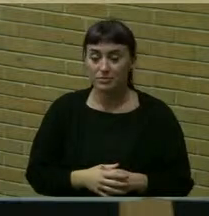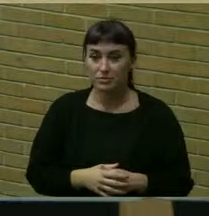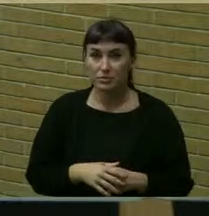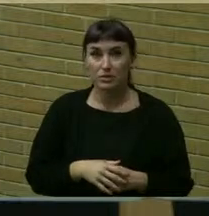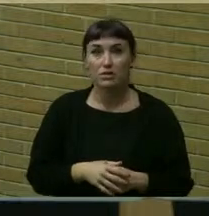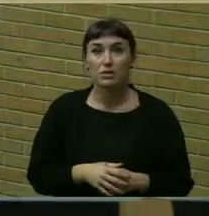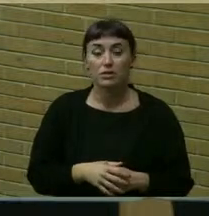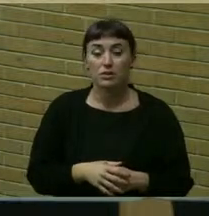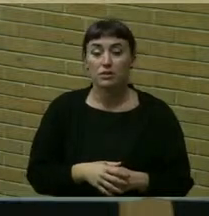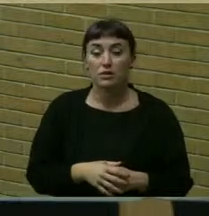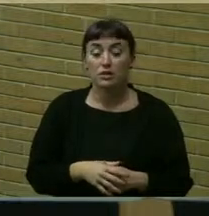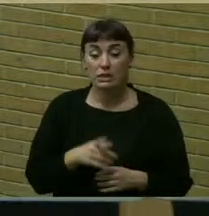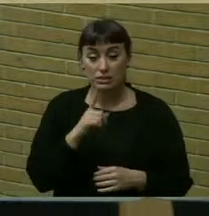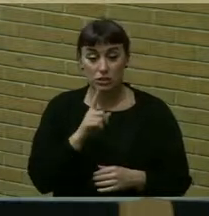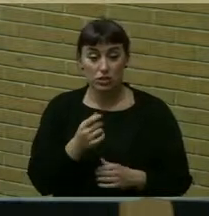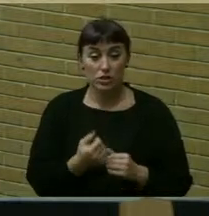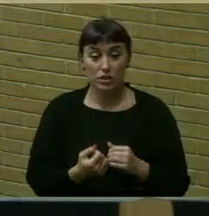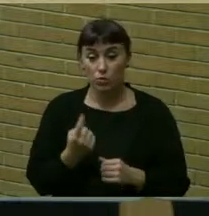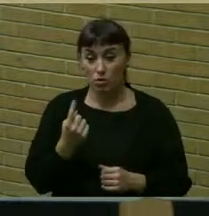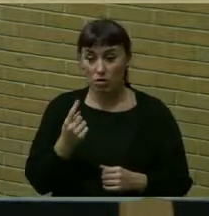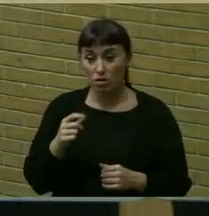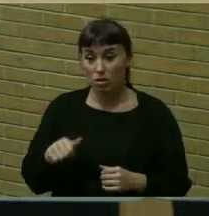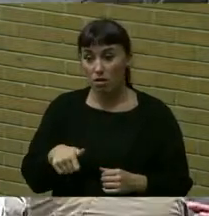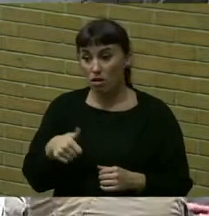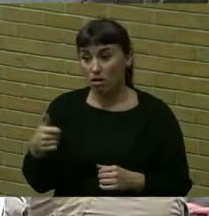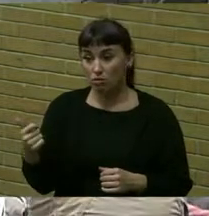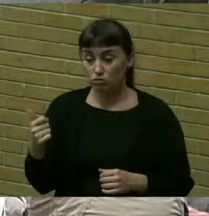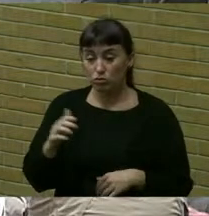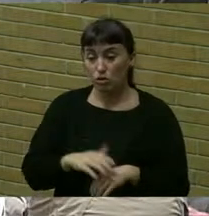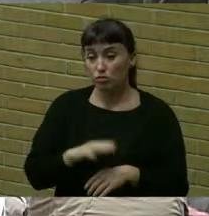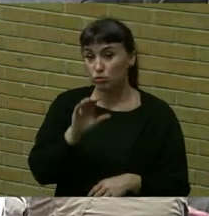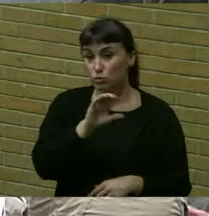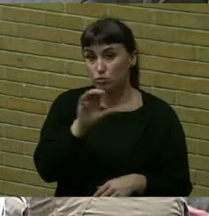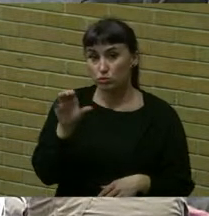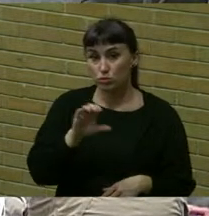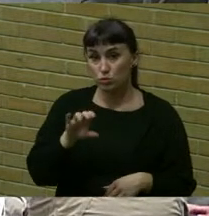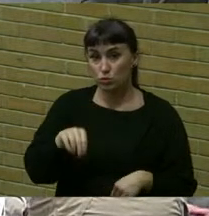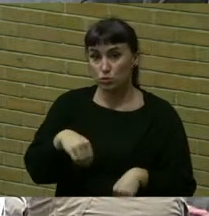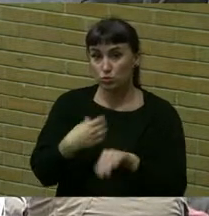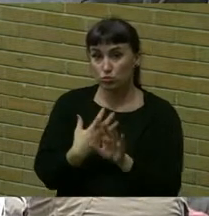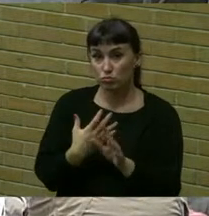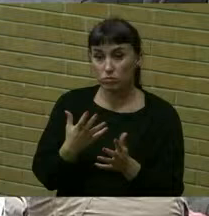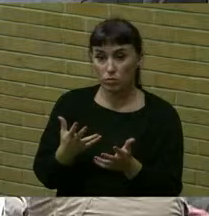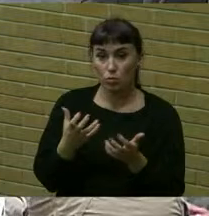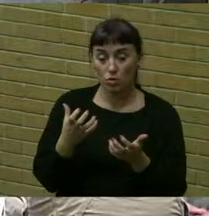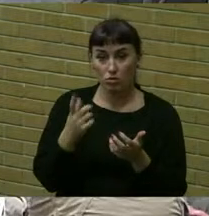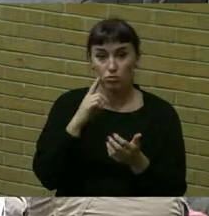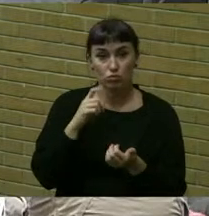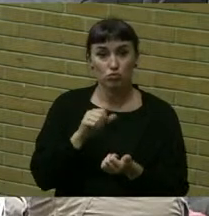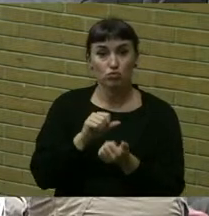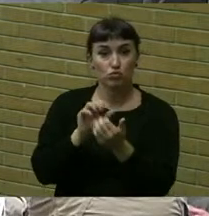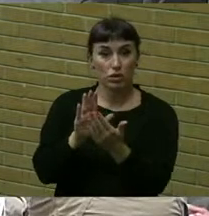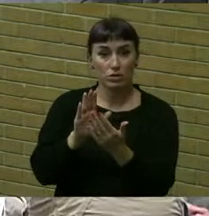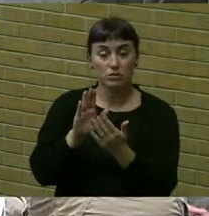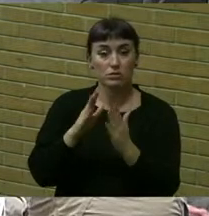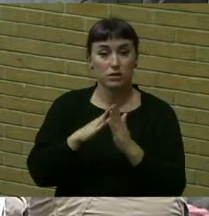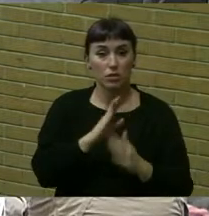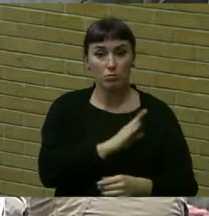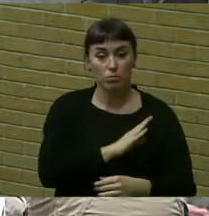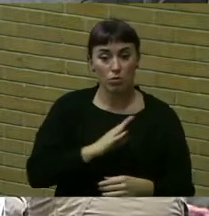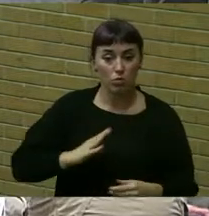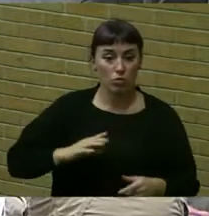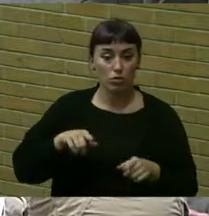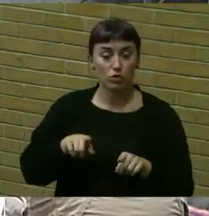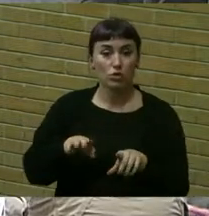admitted. Is there anyone else on the Zoom that would like to address the town board